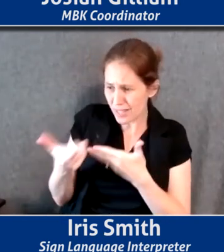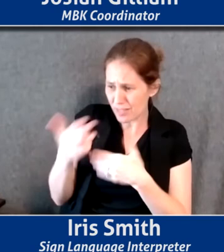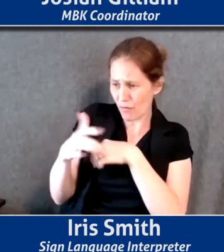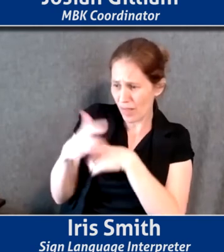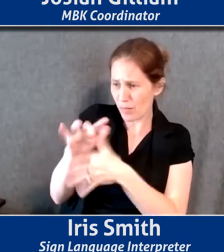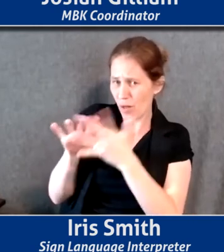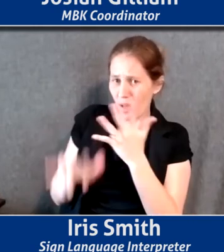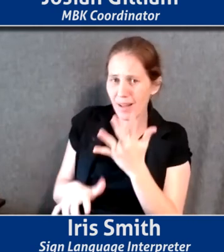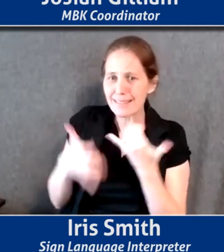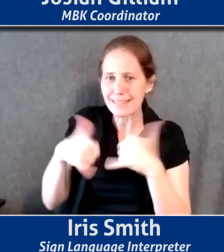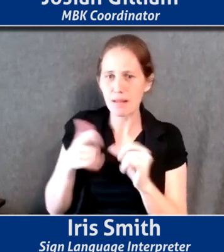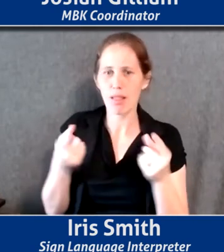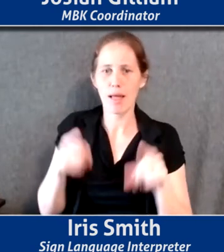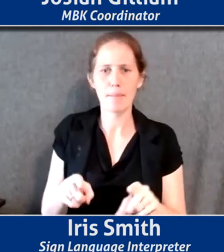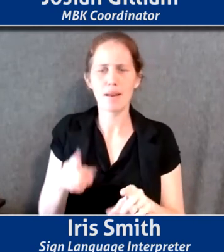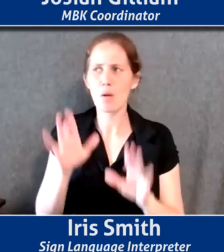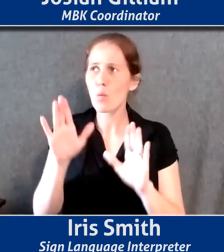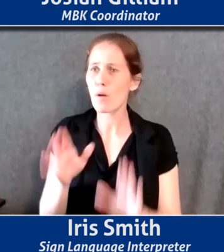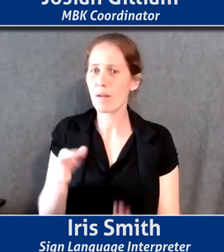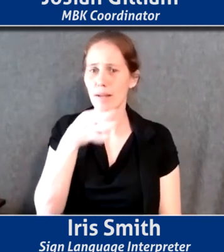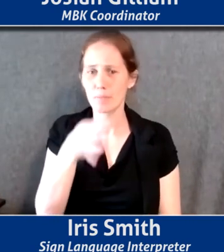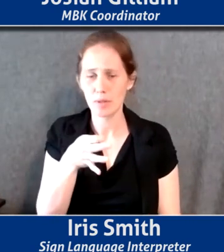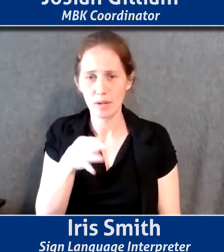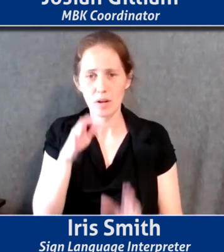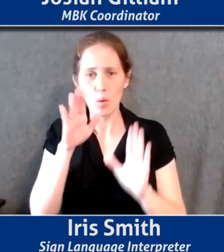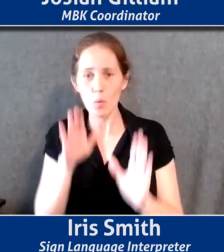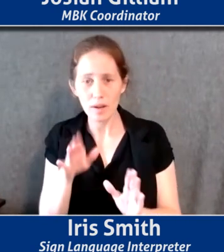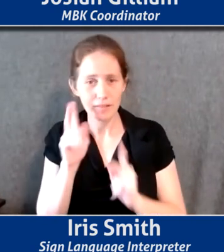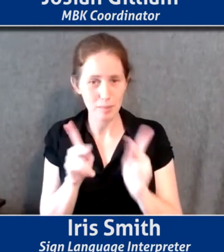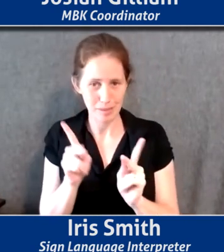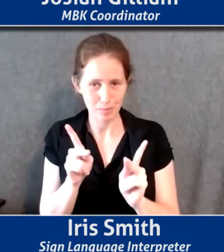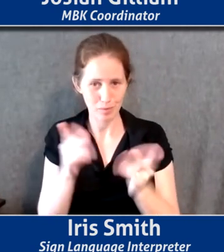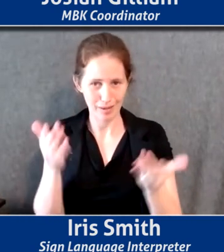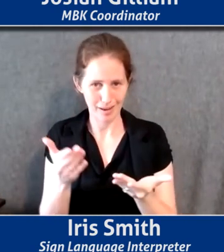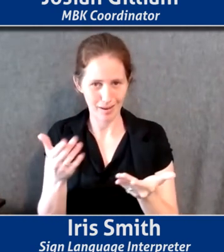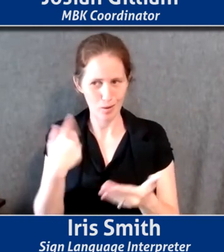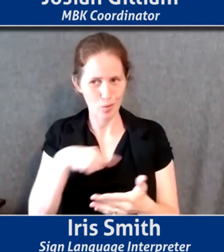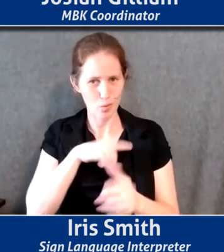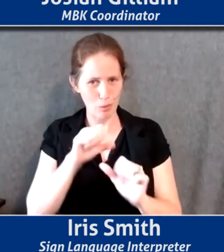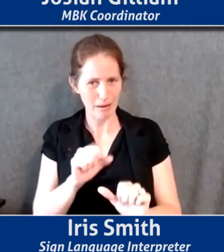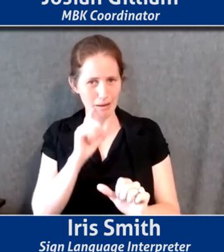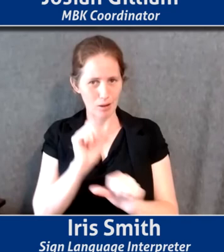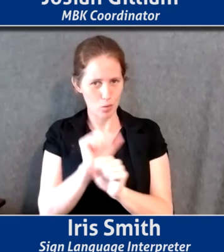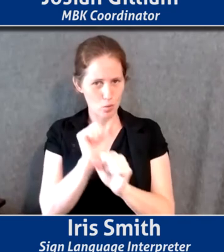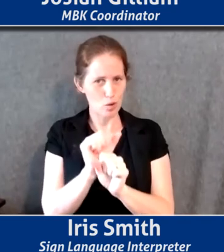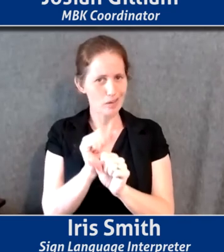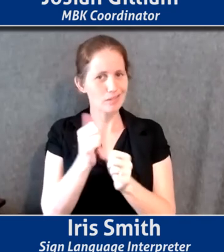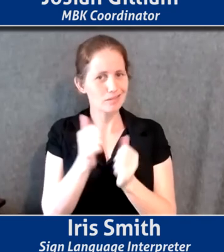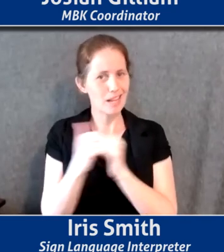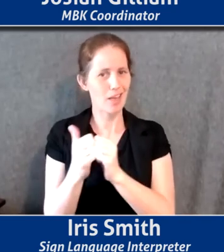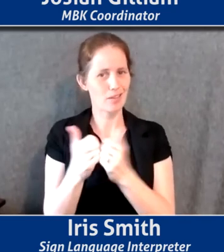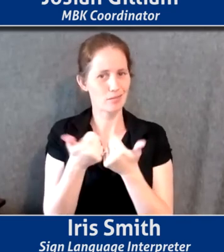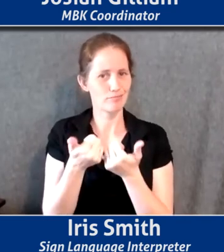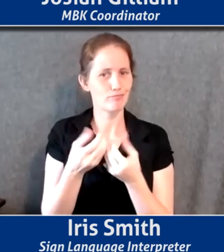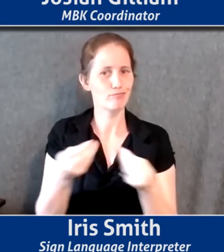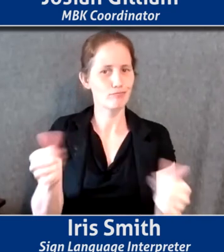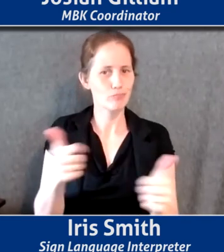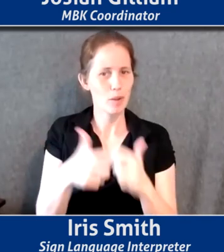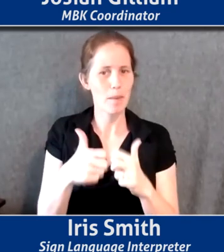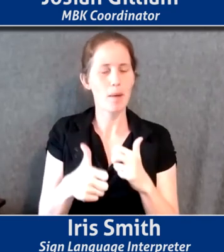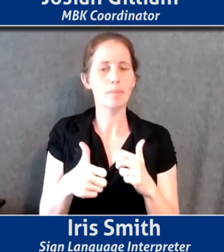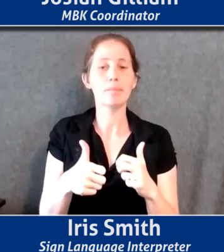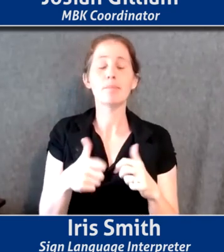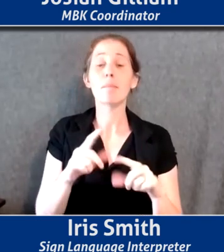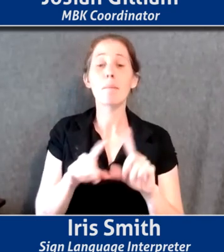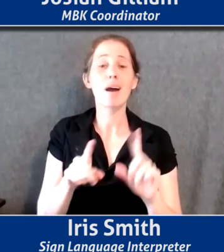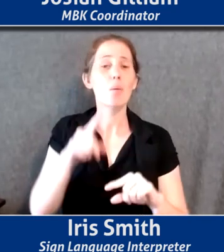the wonderful expertise and amazing people, um, that we can all collectively work to solve these problems. Um, but we cannot say,